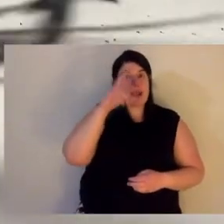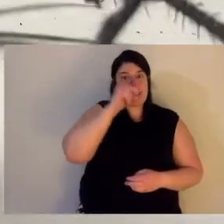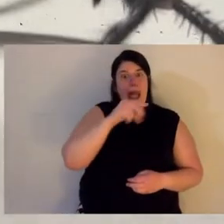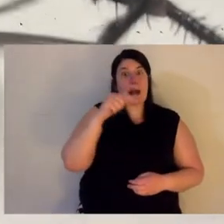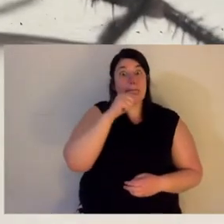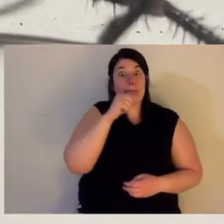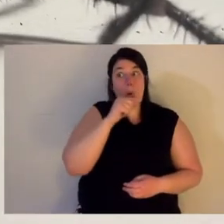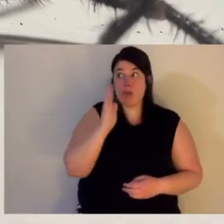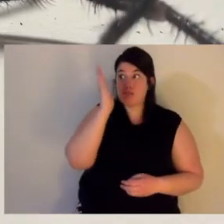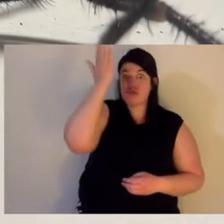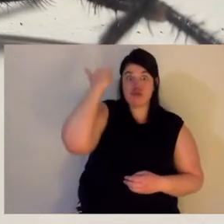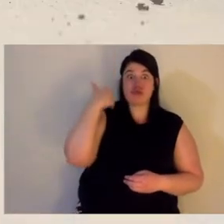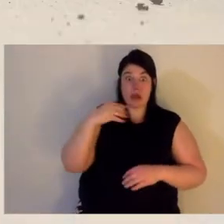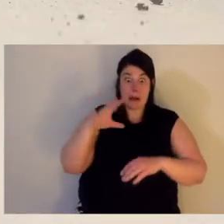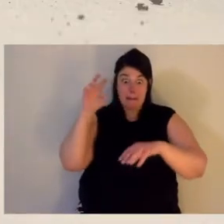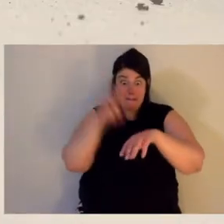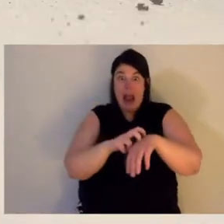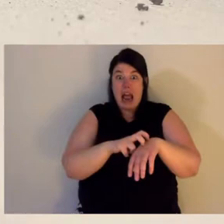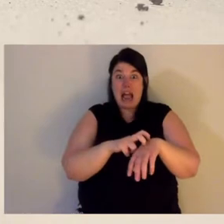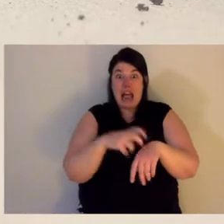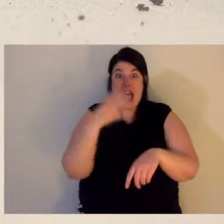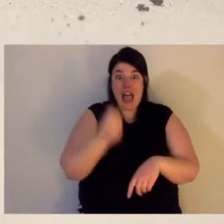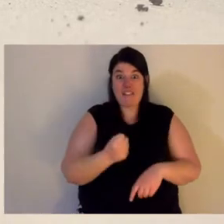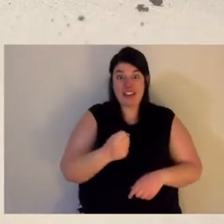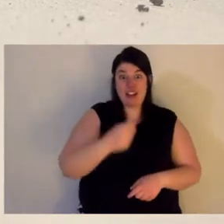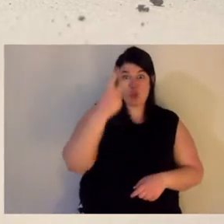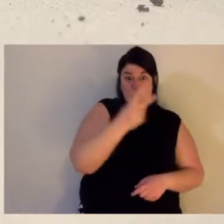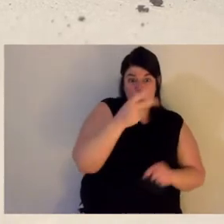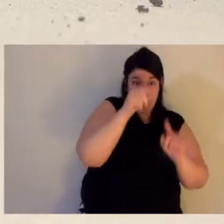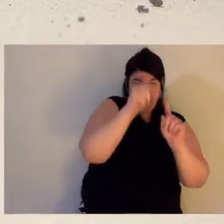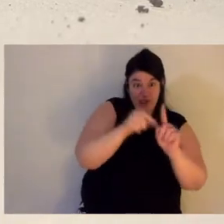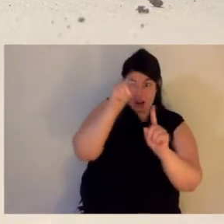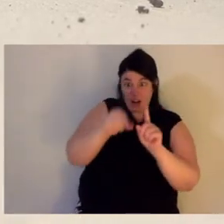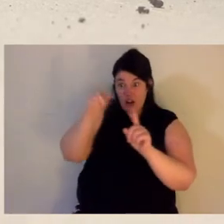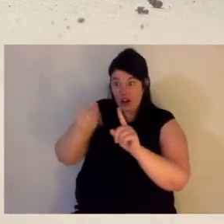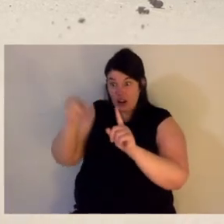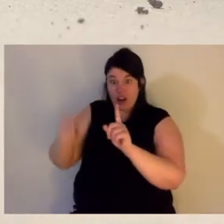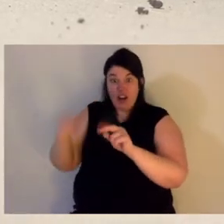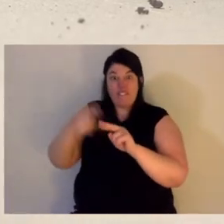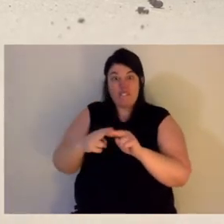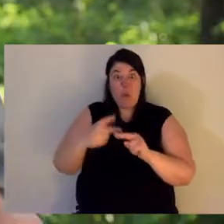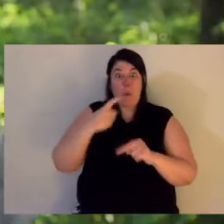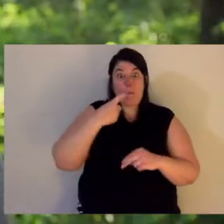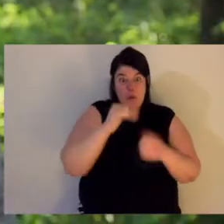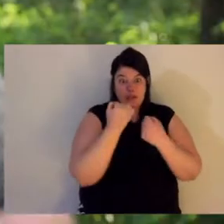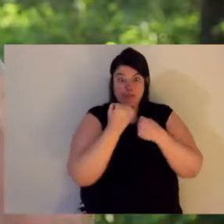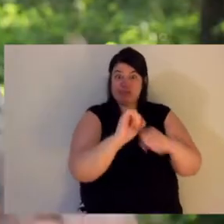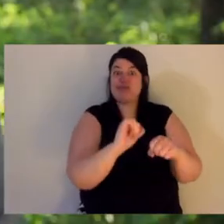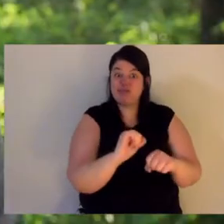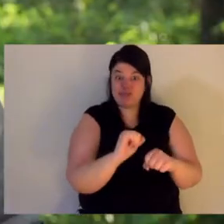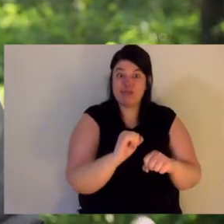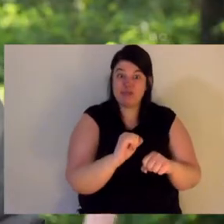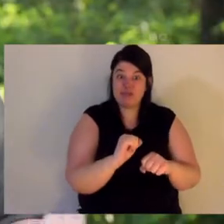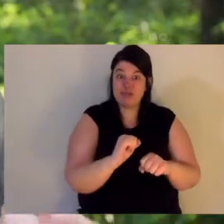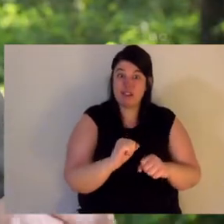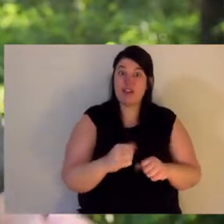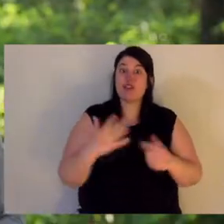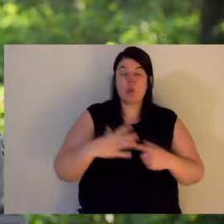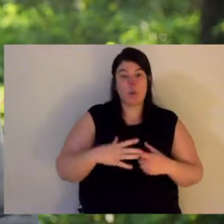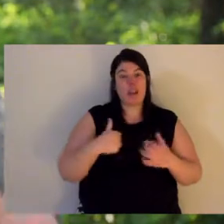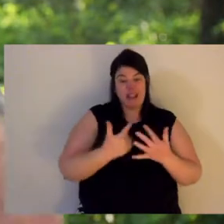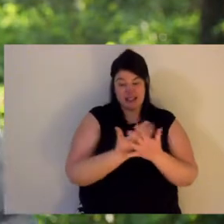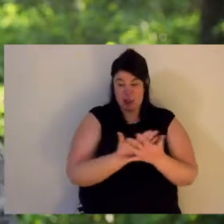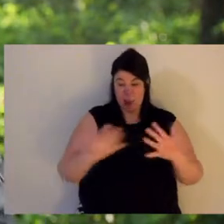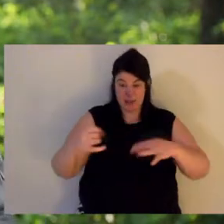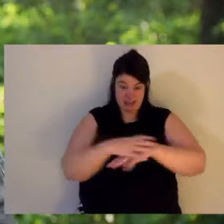antivenom. That's hundreds of milkings for us. That's why we have to keep so many spiders. There are some things you can do to